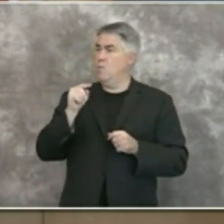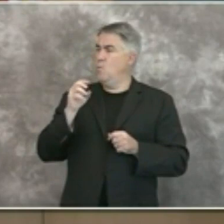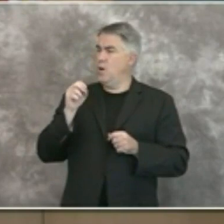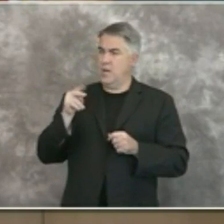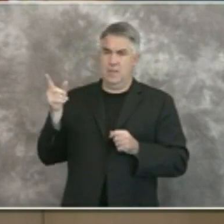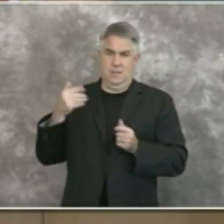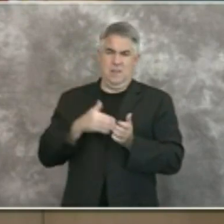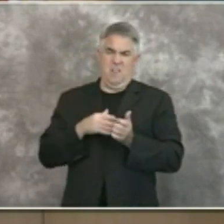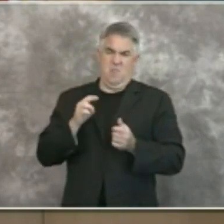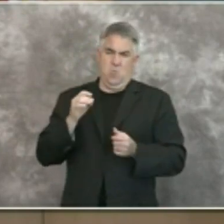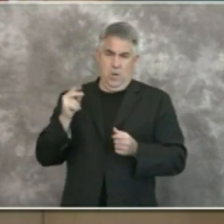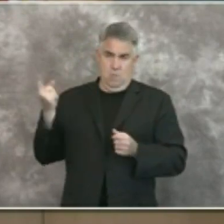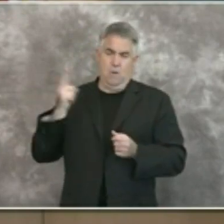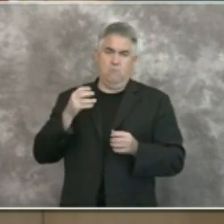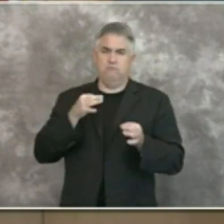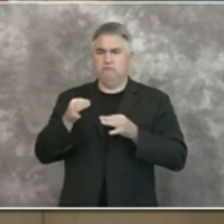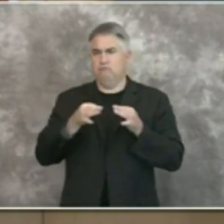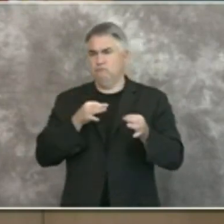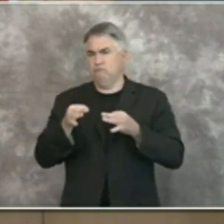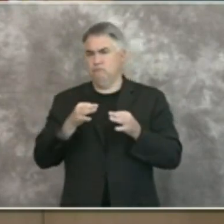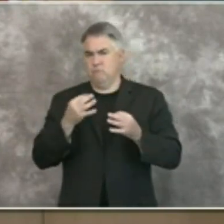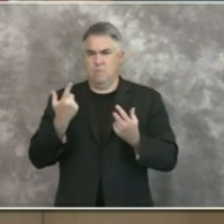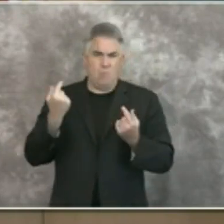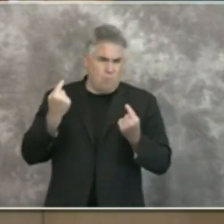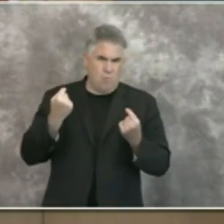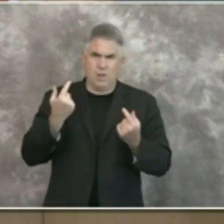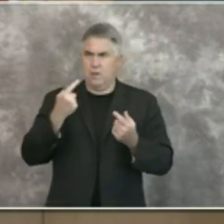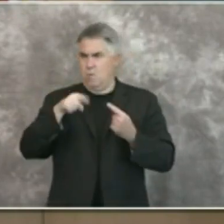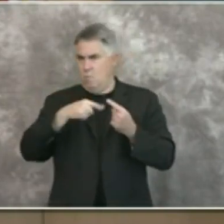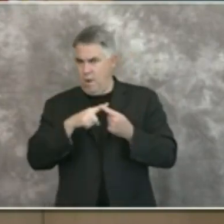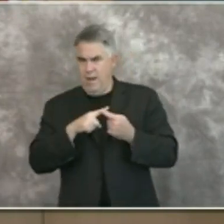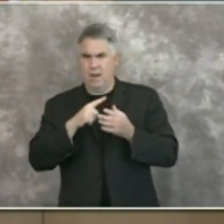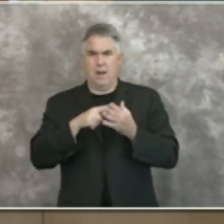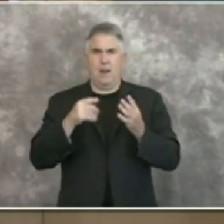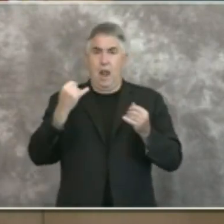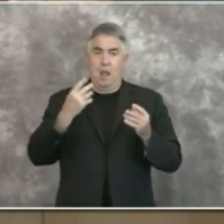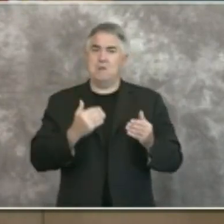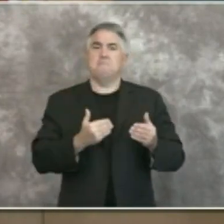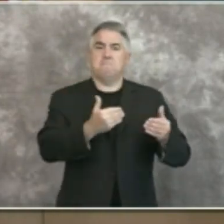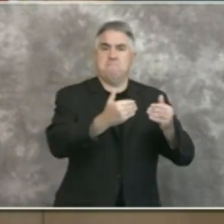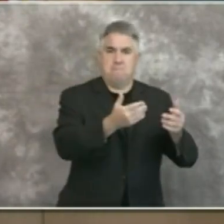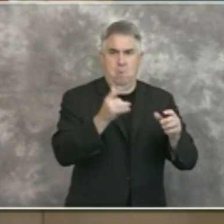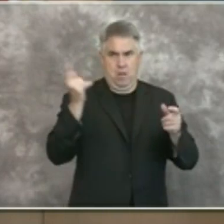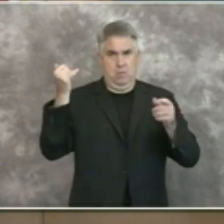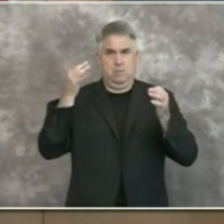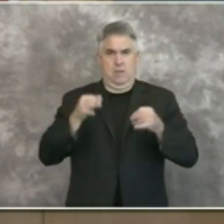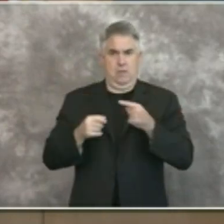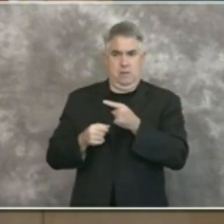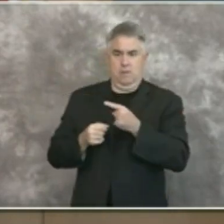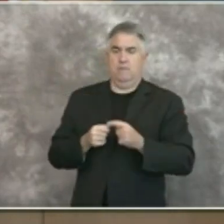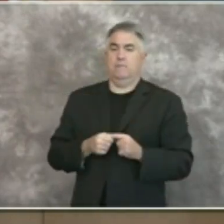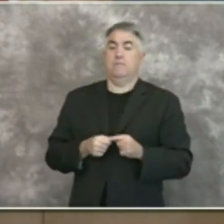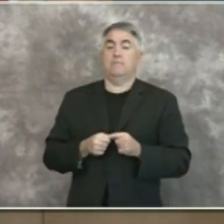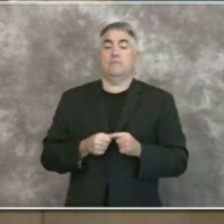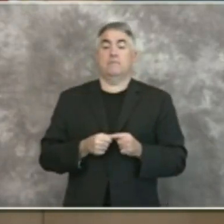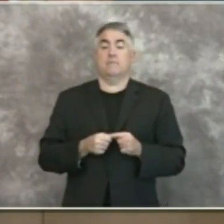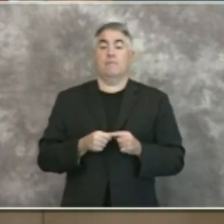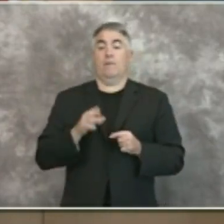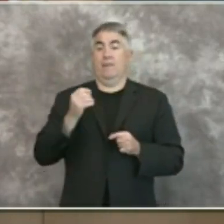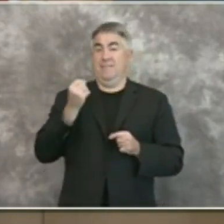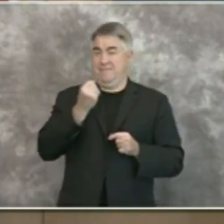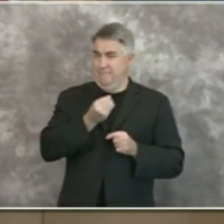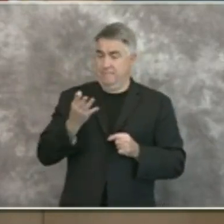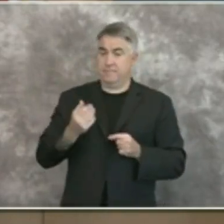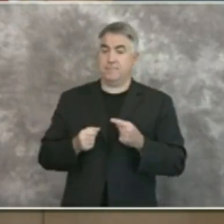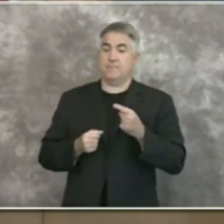is the appropriate point for San Diego County to move forward into that phase. And so we will certainly keep you posted not only on anything we hear from the